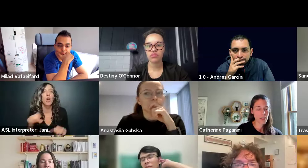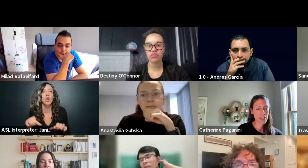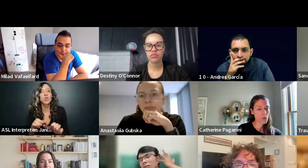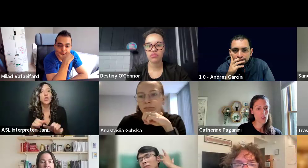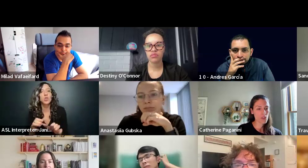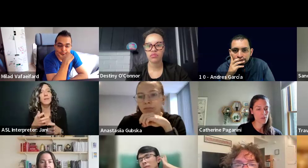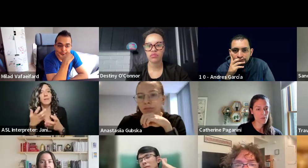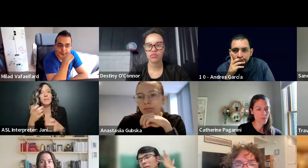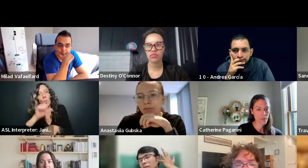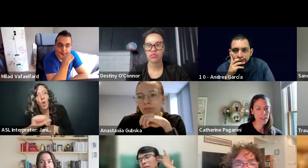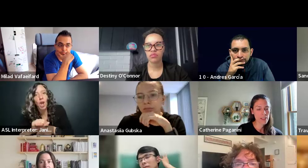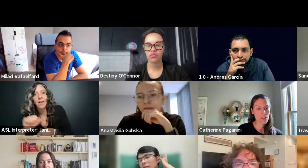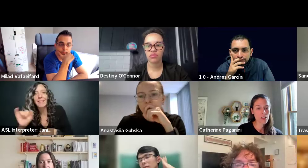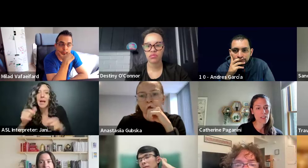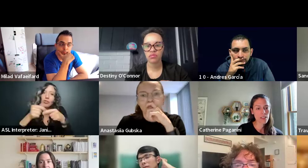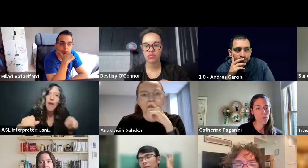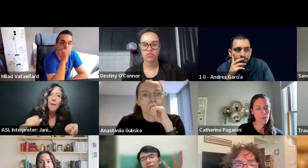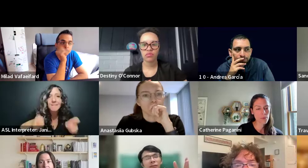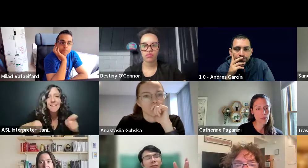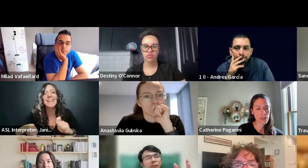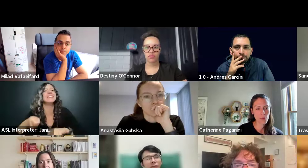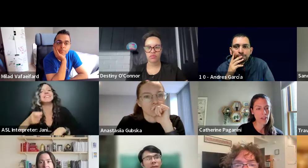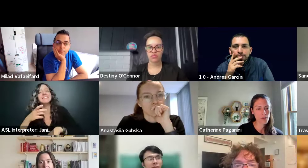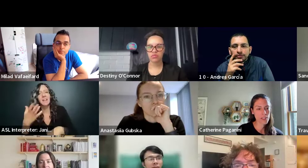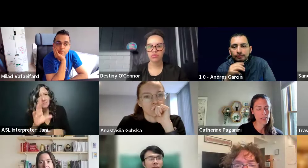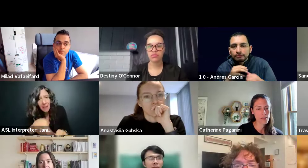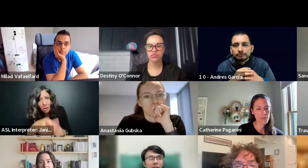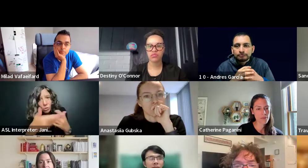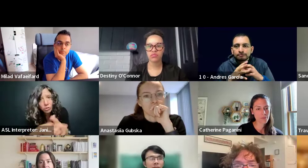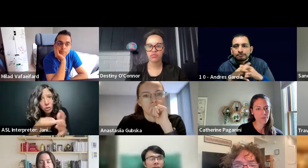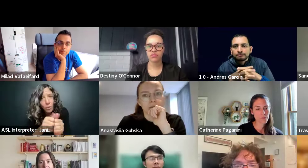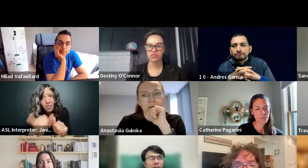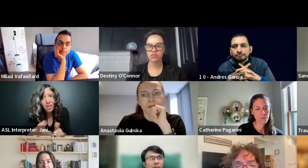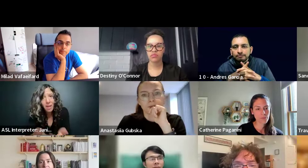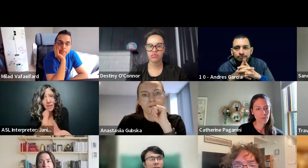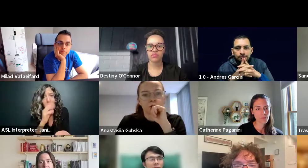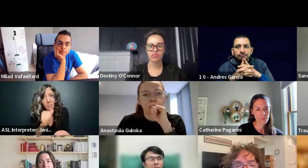it's like, can you just get that started, Sandeep? With whatever it takes?